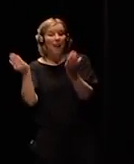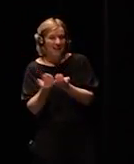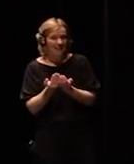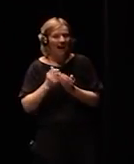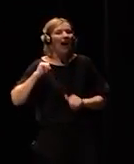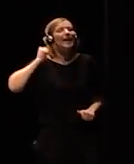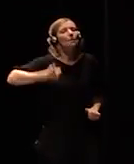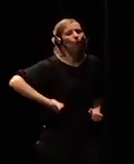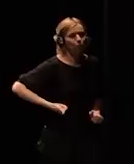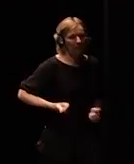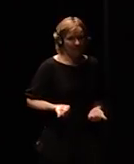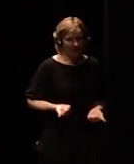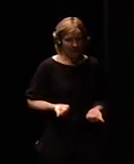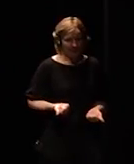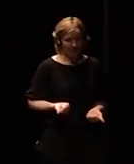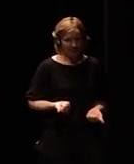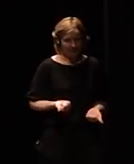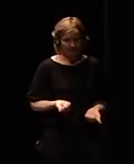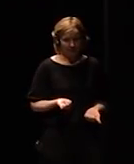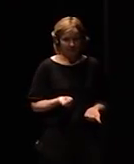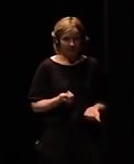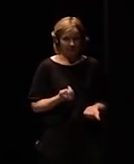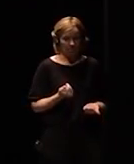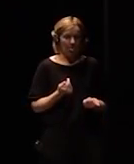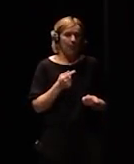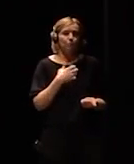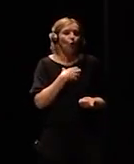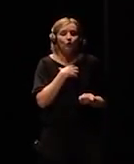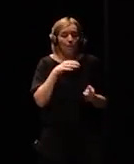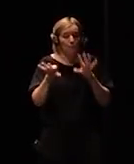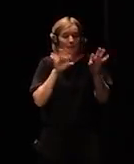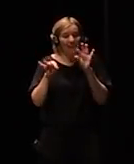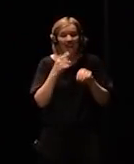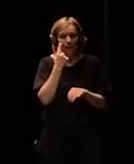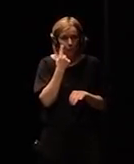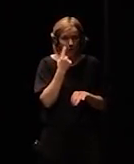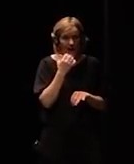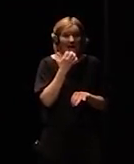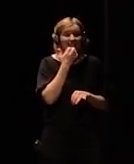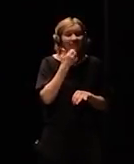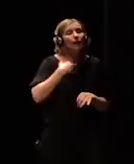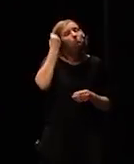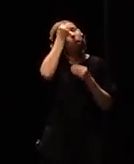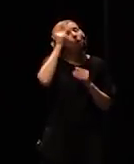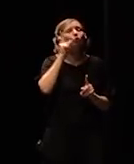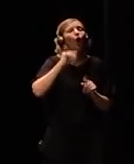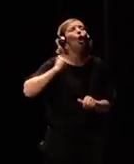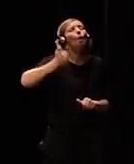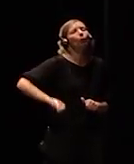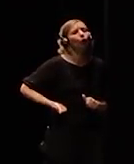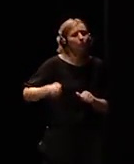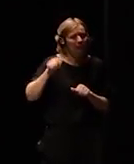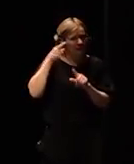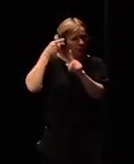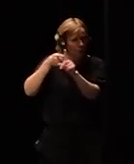not just one thing if we were to just look for prosperity we would turn every human into a